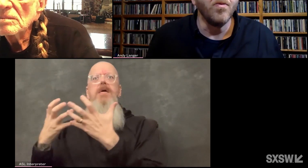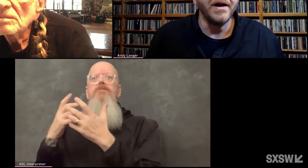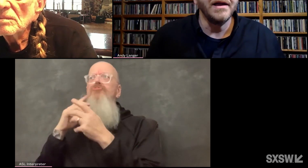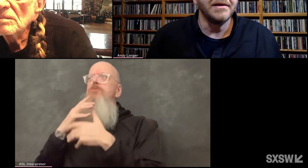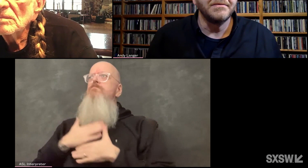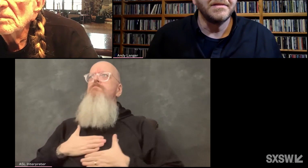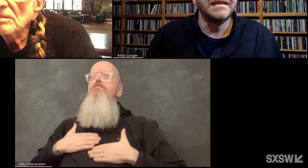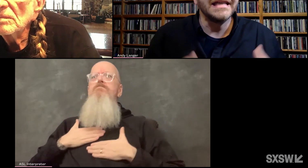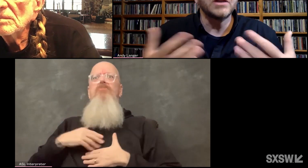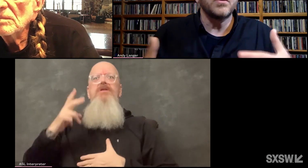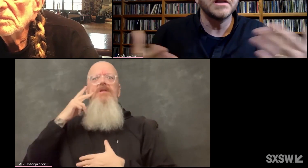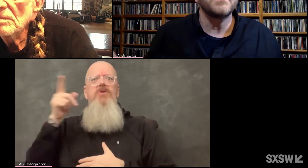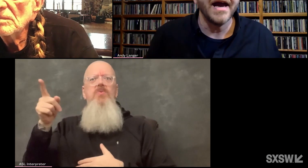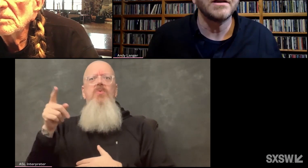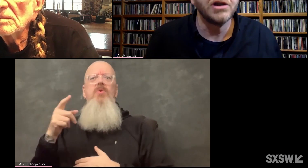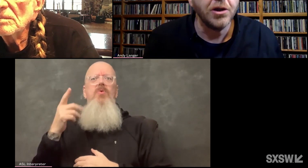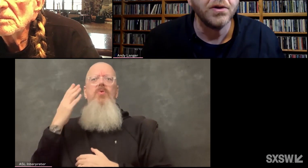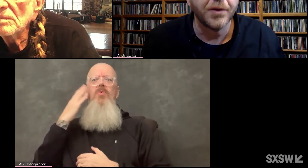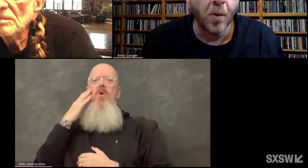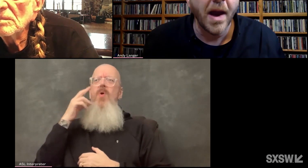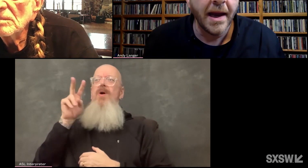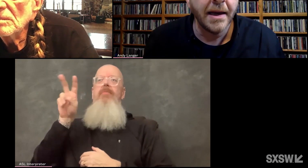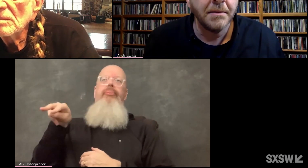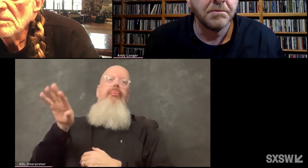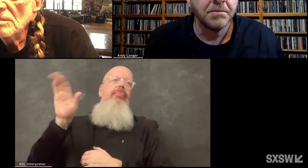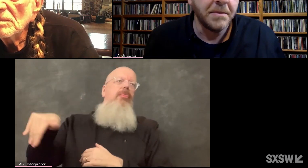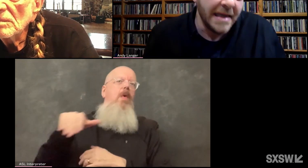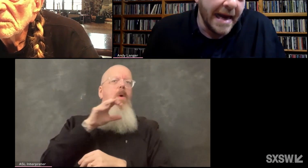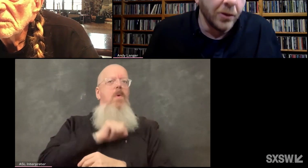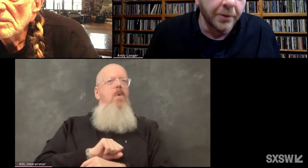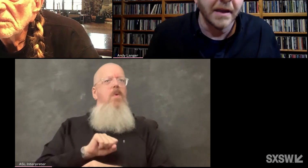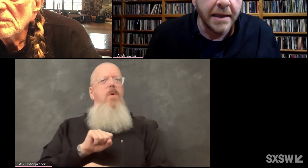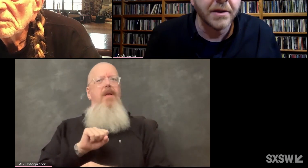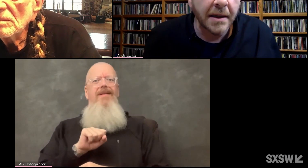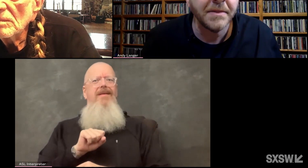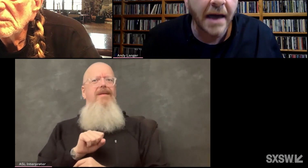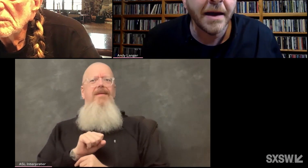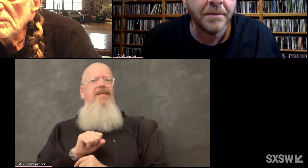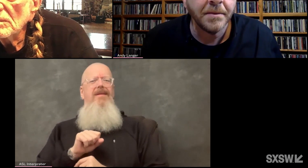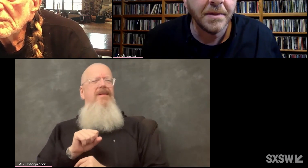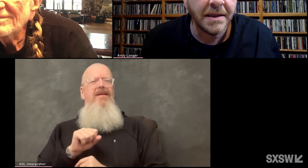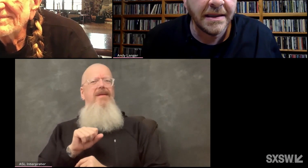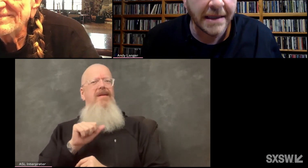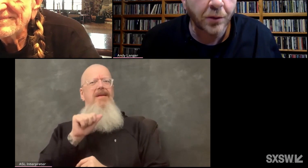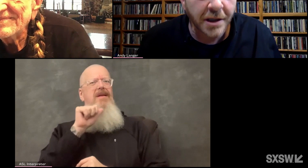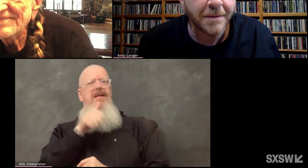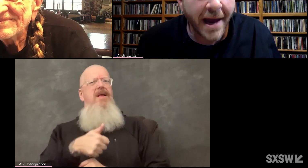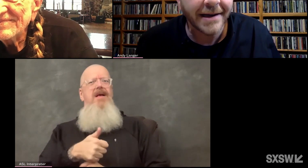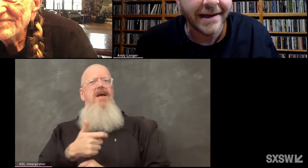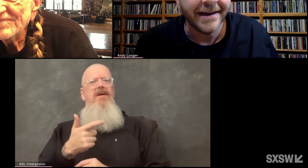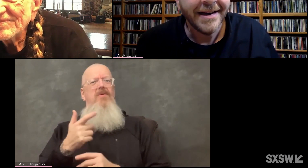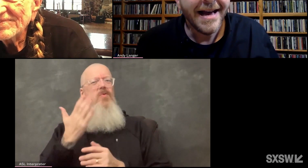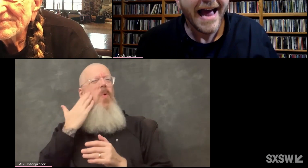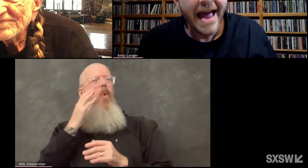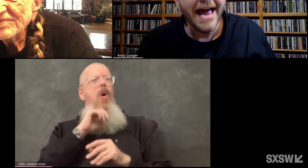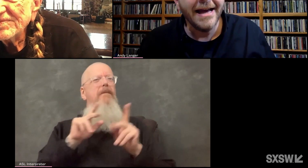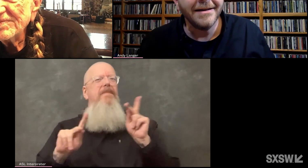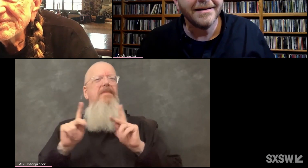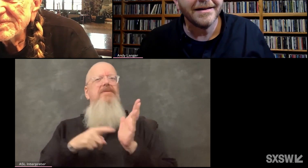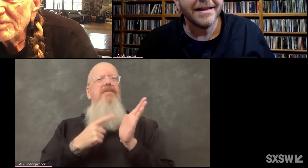Nobody disrespects you the way the elderly or sometime disrespected.